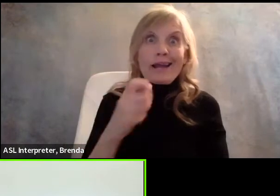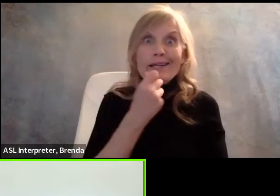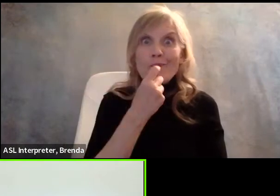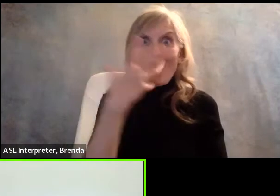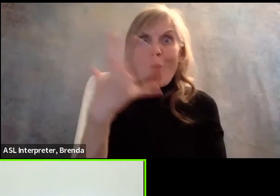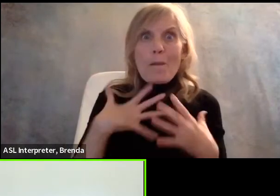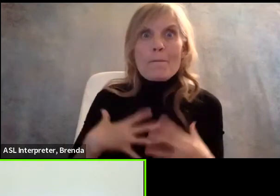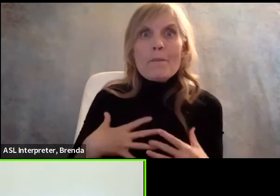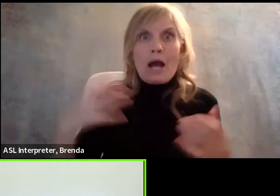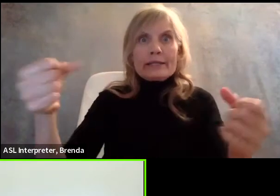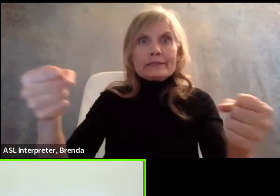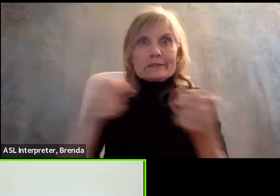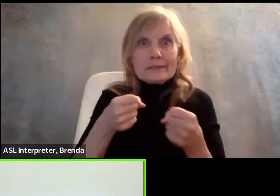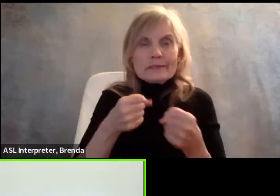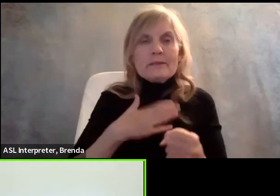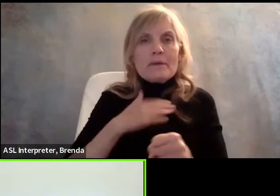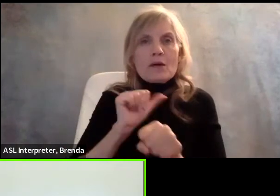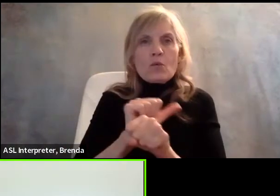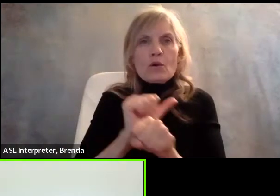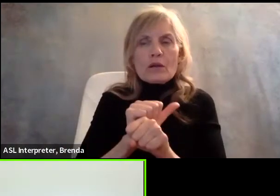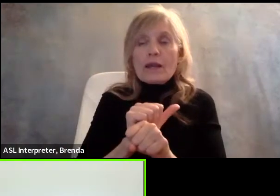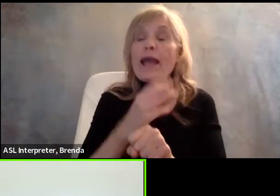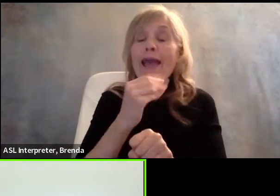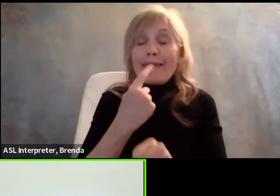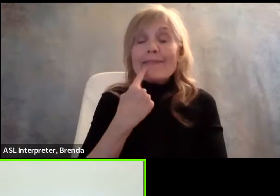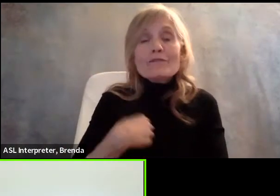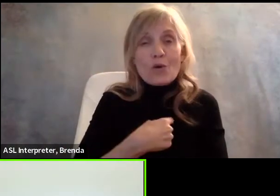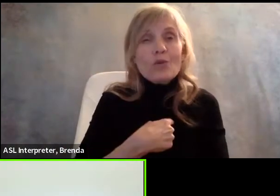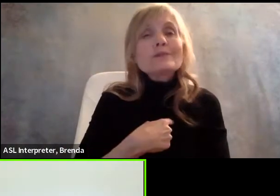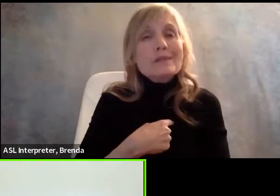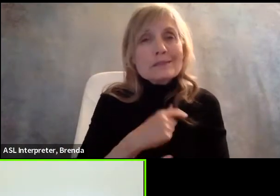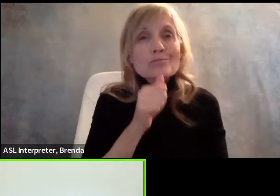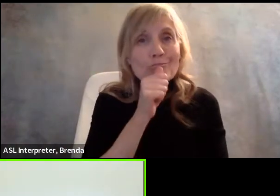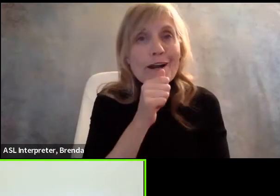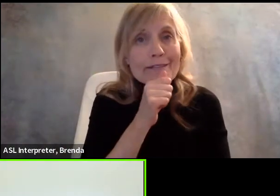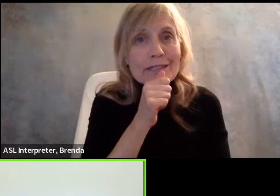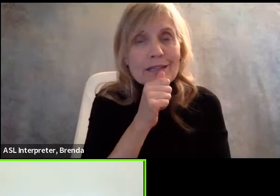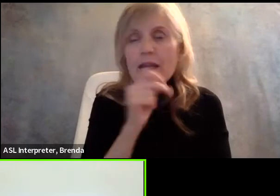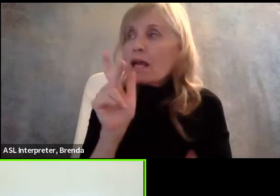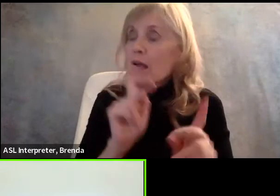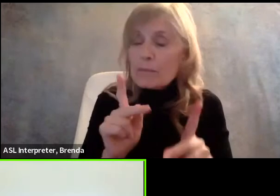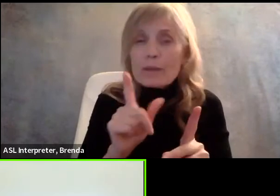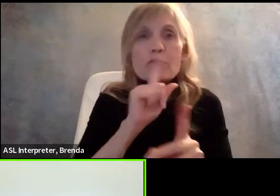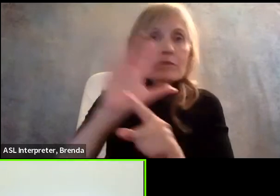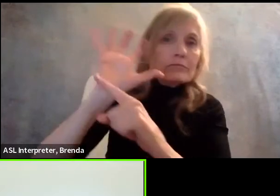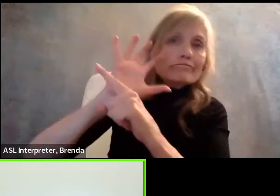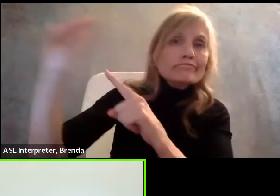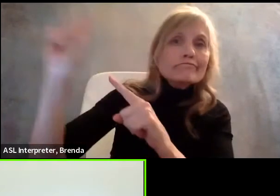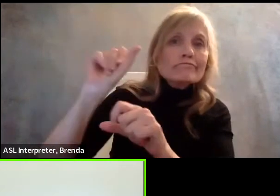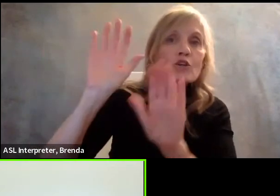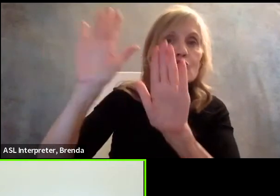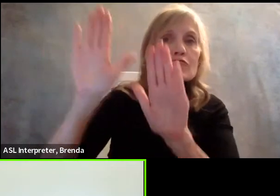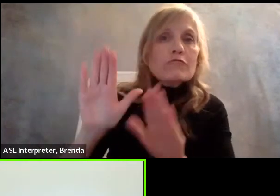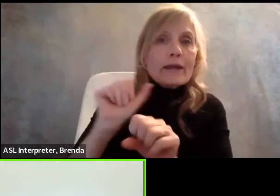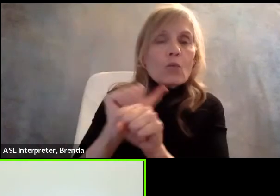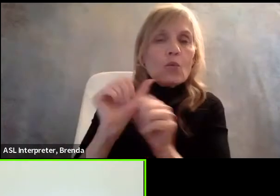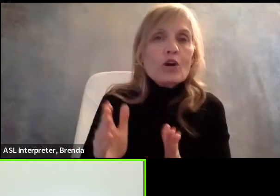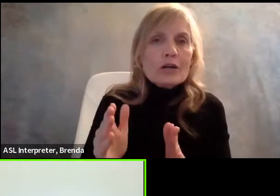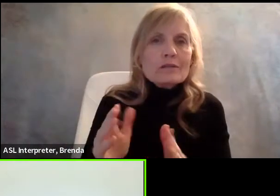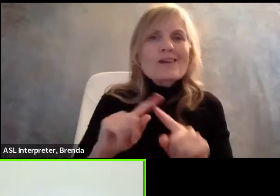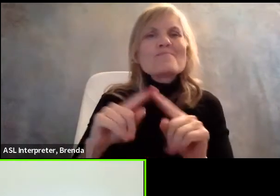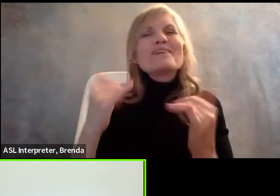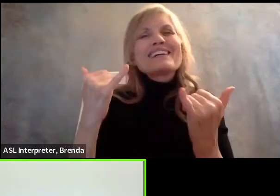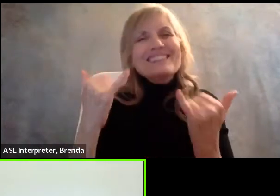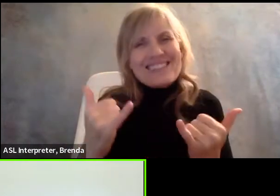they have said privately is that people are performing very well, but now that it's easy to get background checks again,